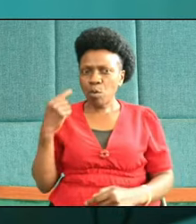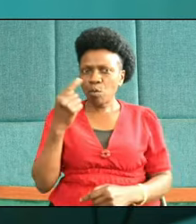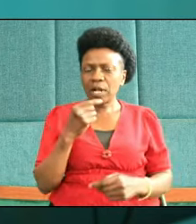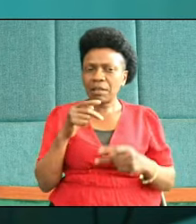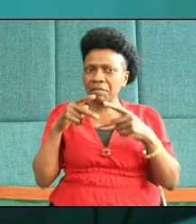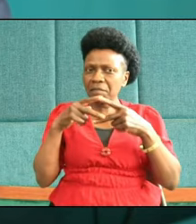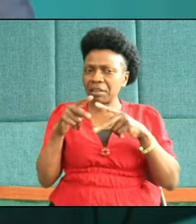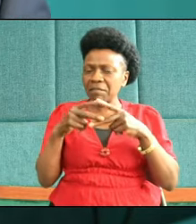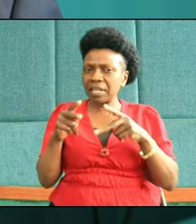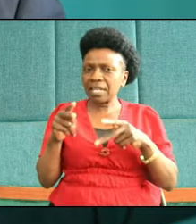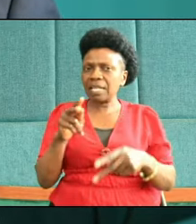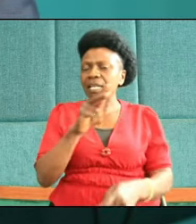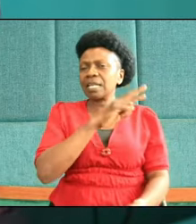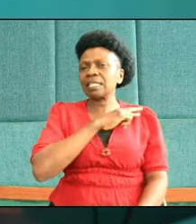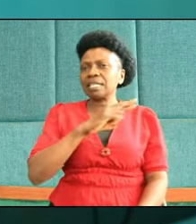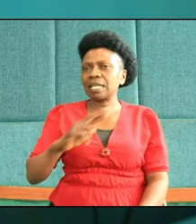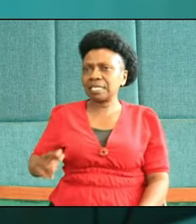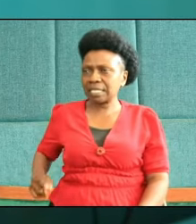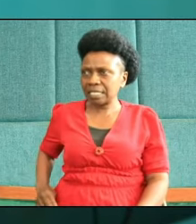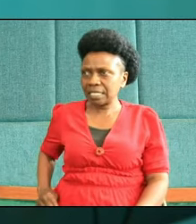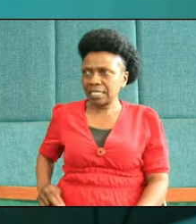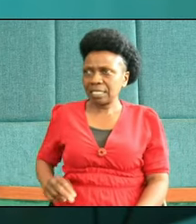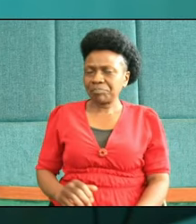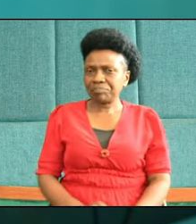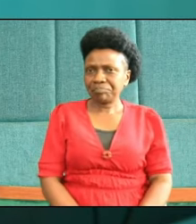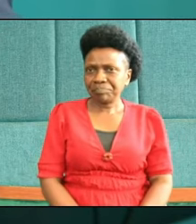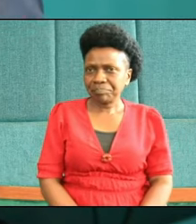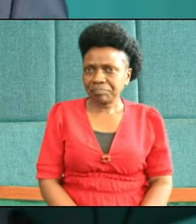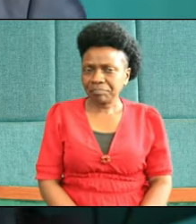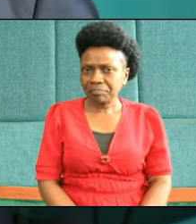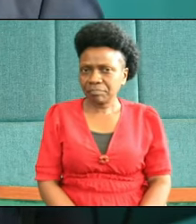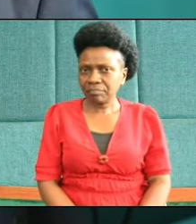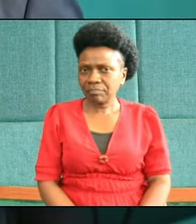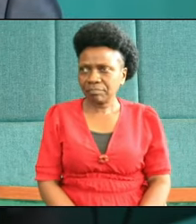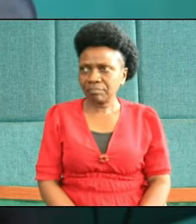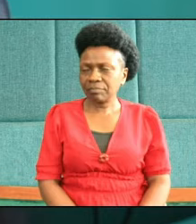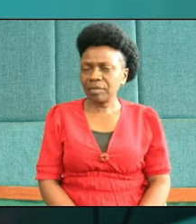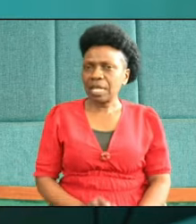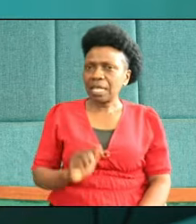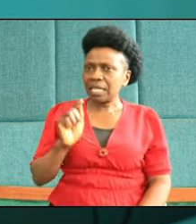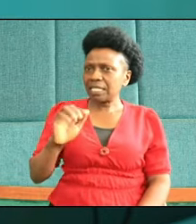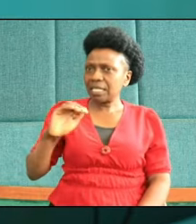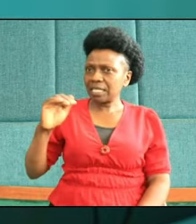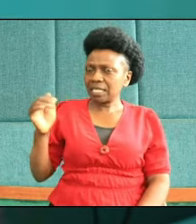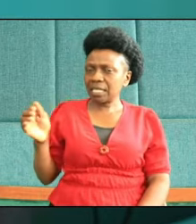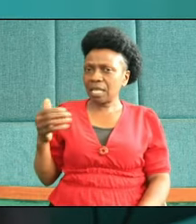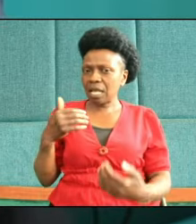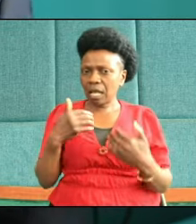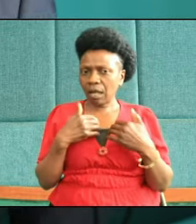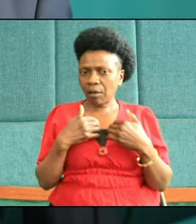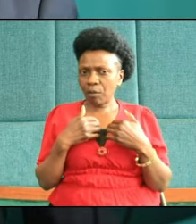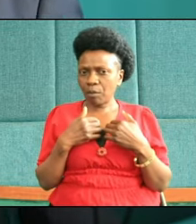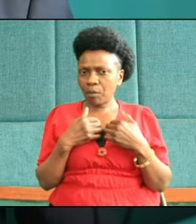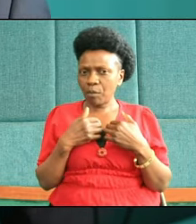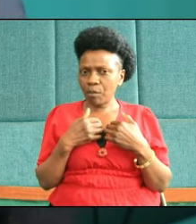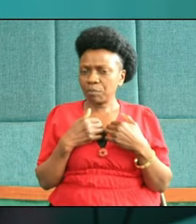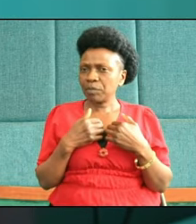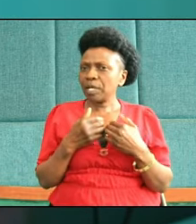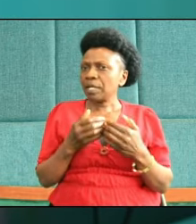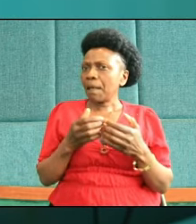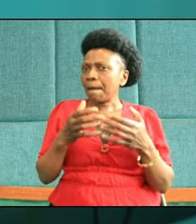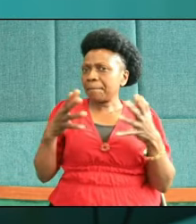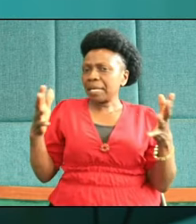religious. Ironically, Corinth had one of the biggest temples